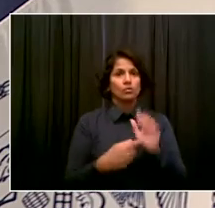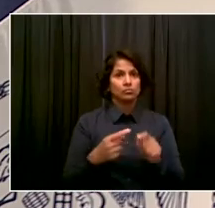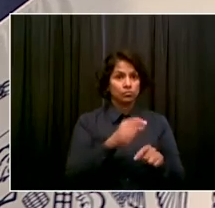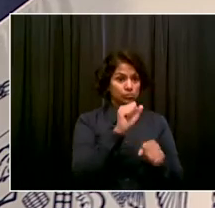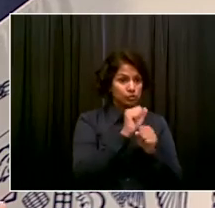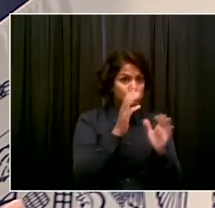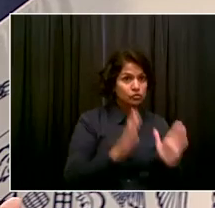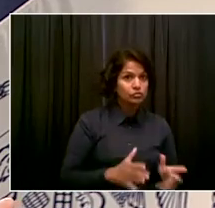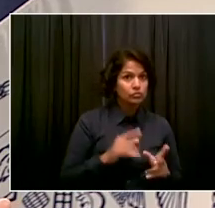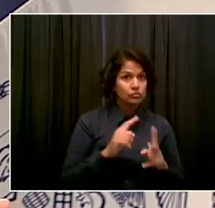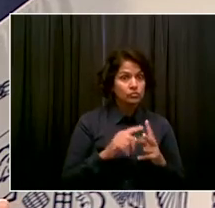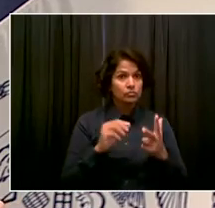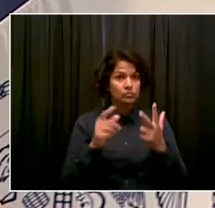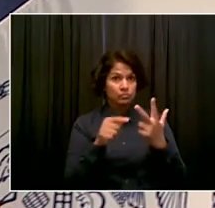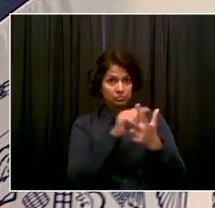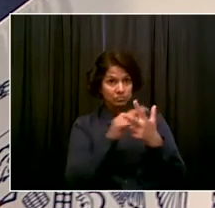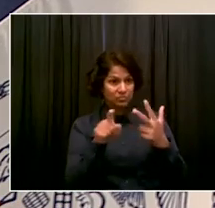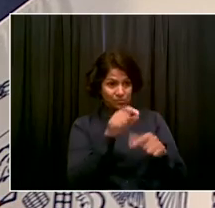period. Go ahead, James.